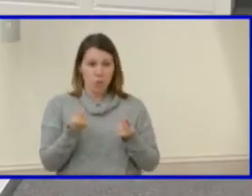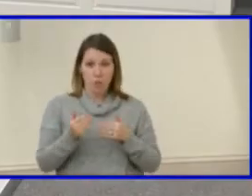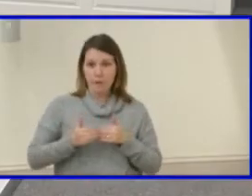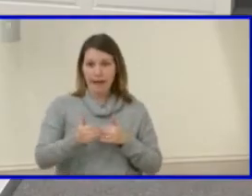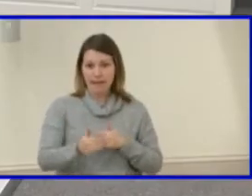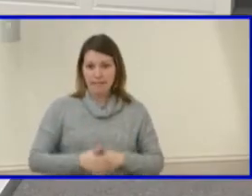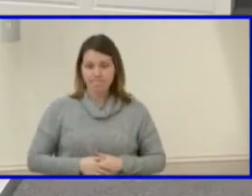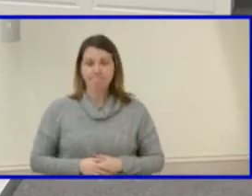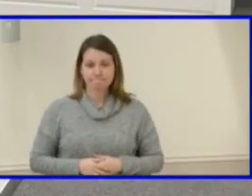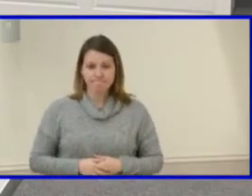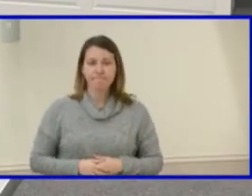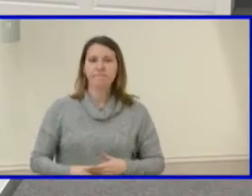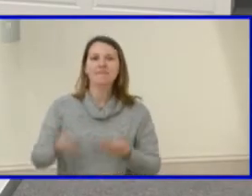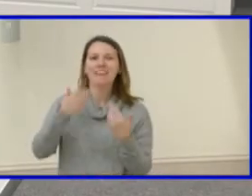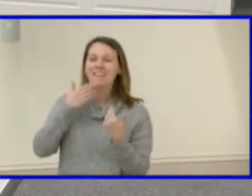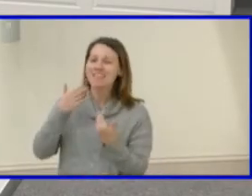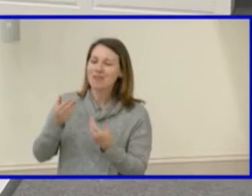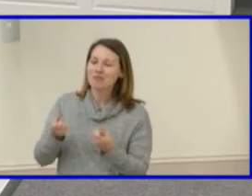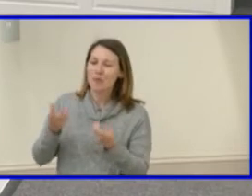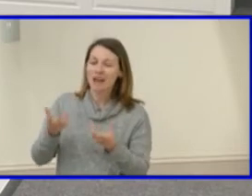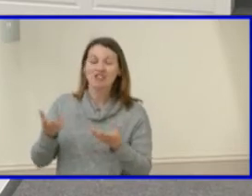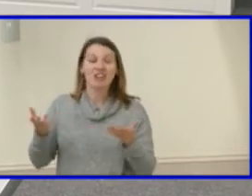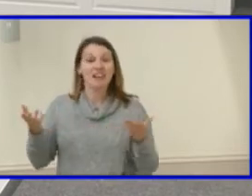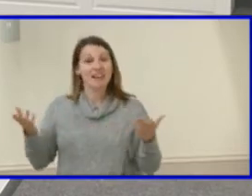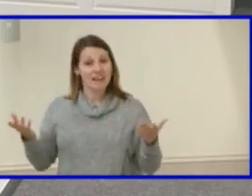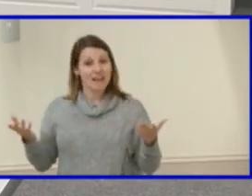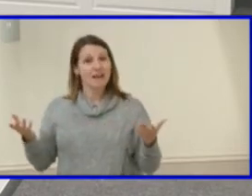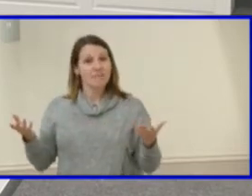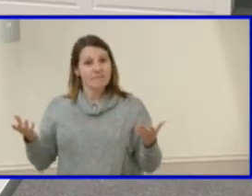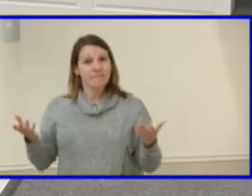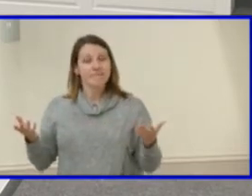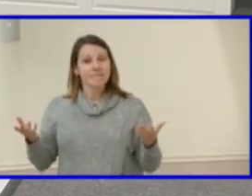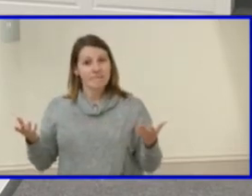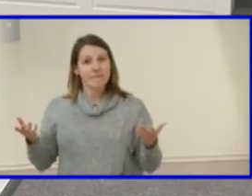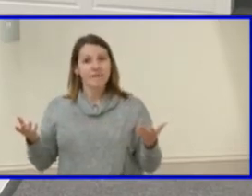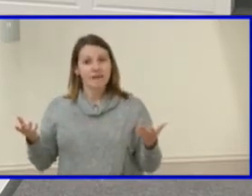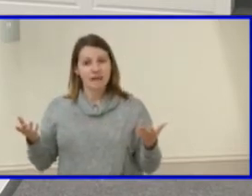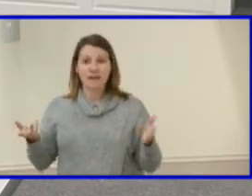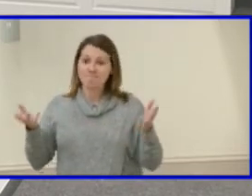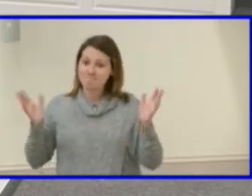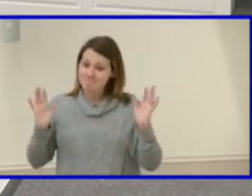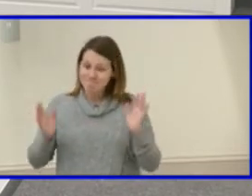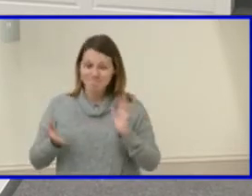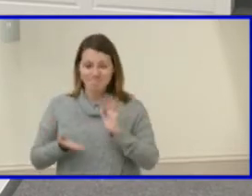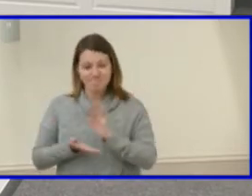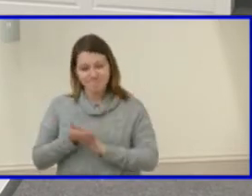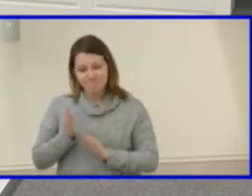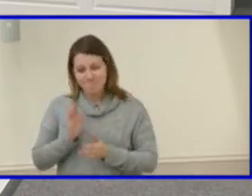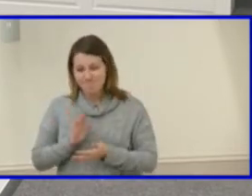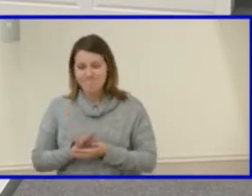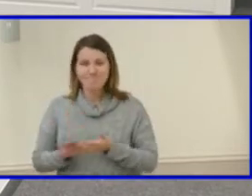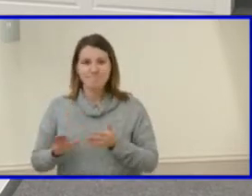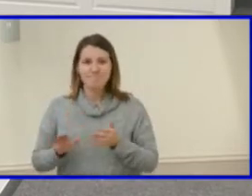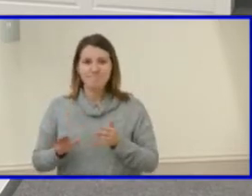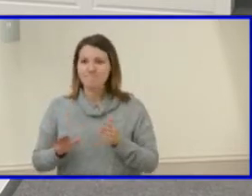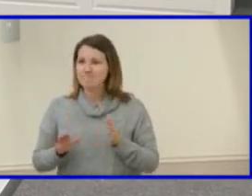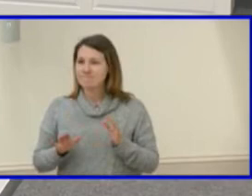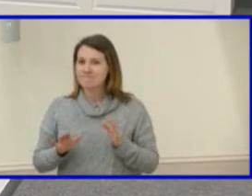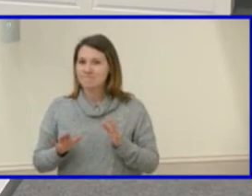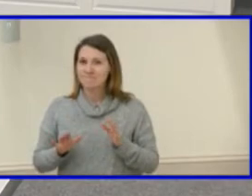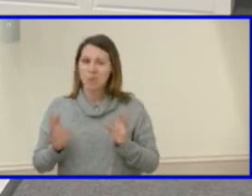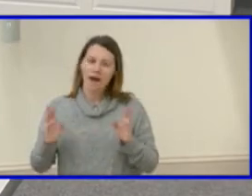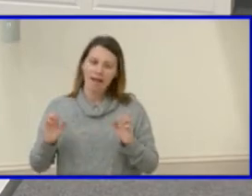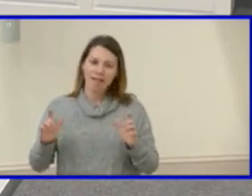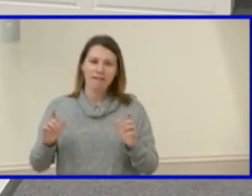Thank you so much. Um, and that, that most of all, um, wraps up my thoughts. Um, last one, just kind of general about